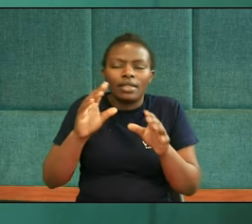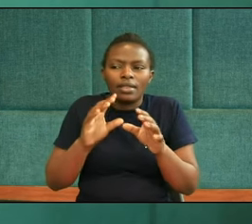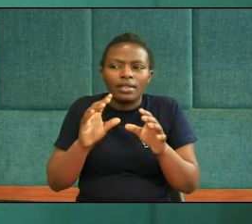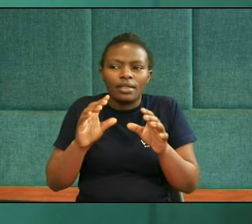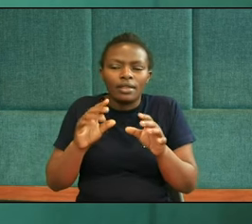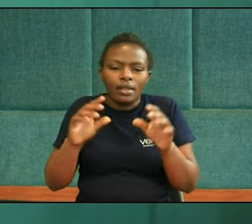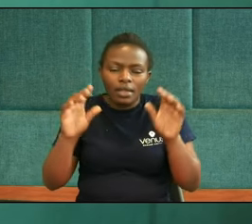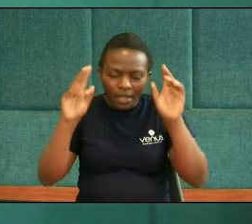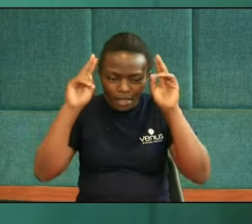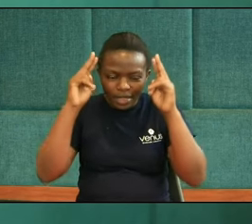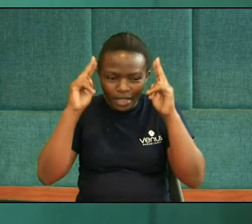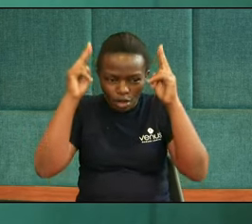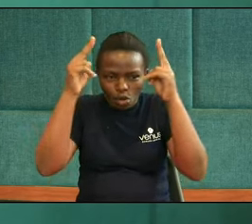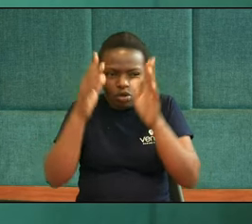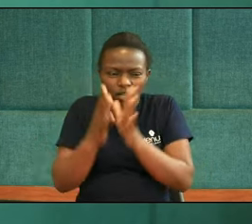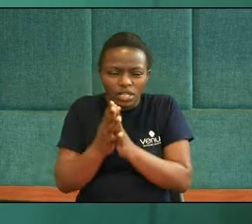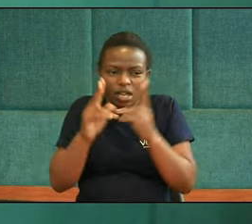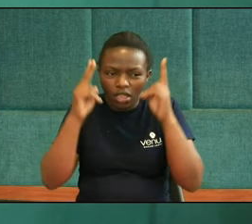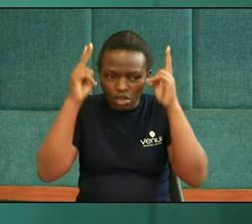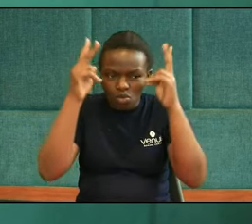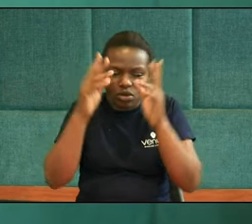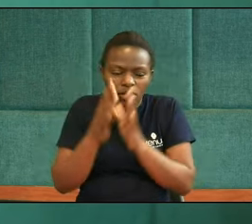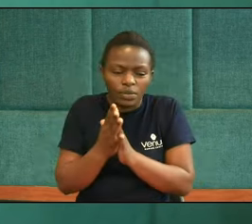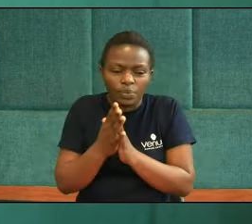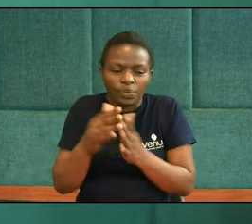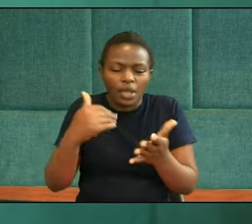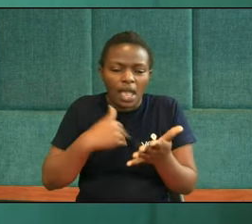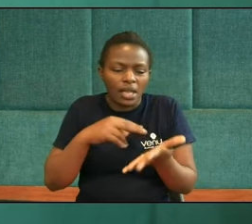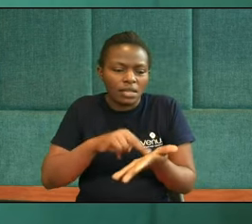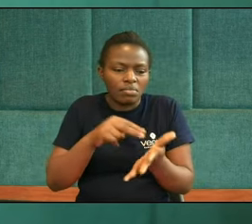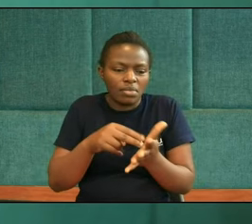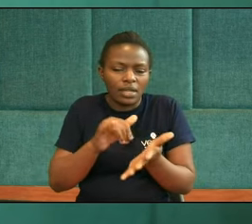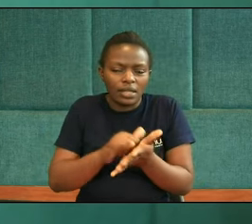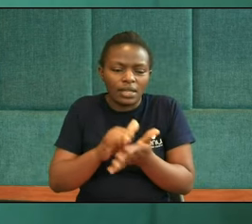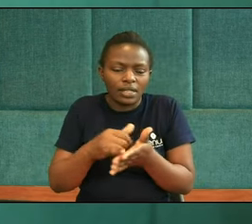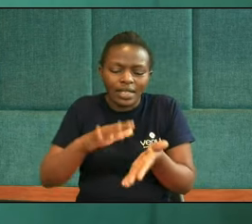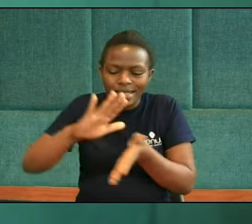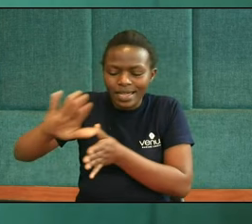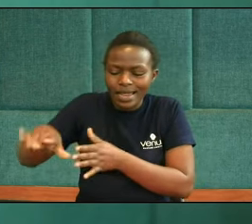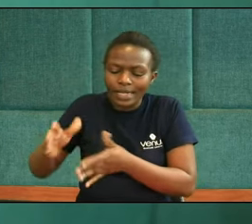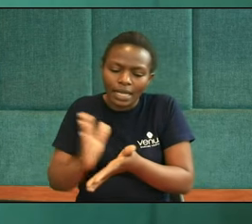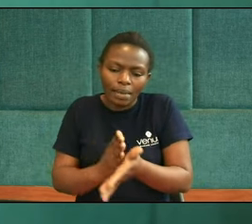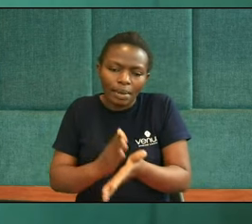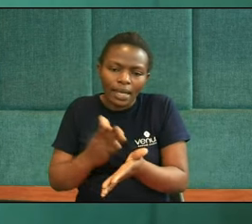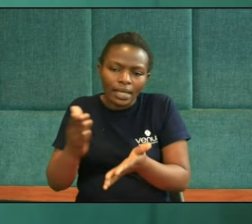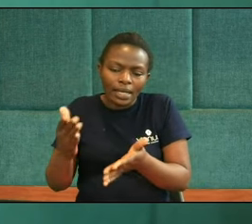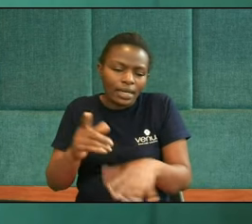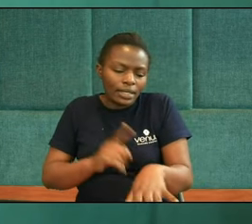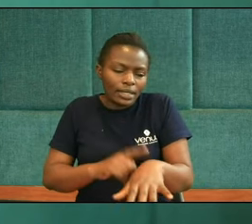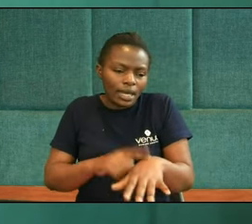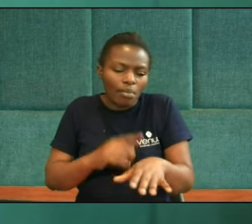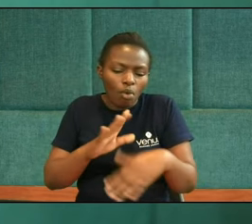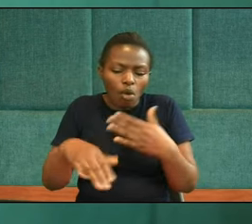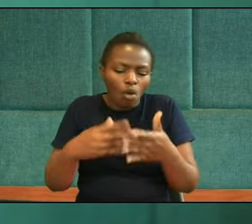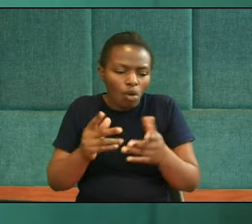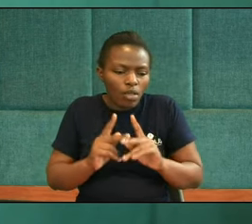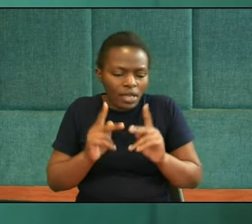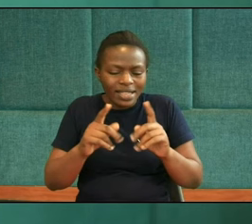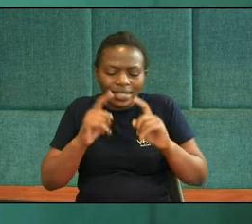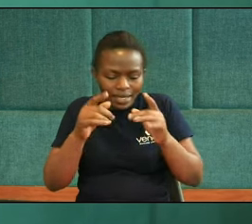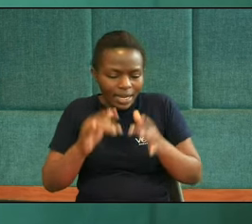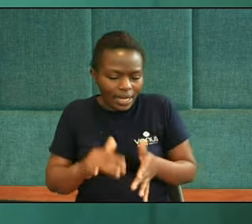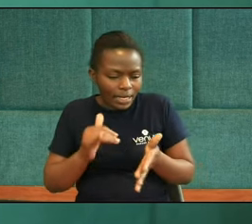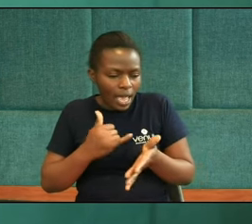first king In the latter part of their reign When rebels have become completely